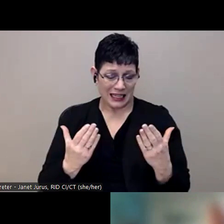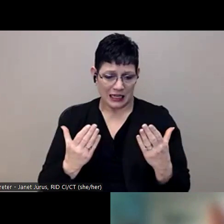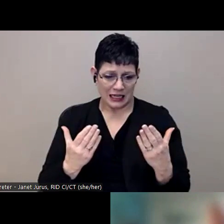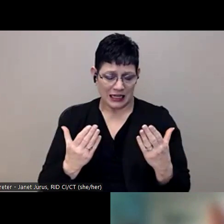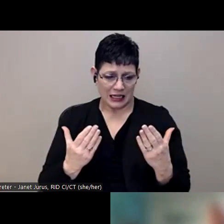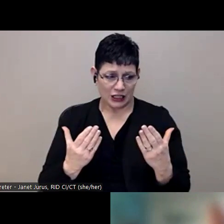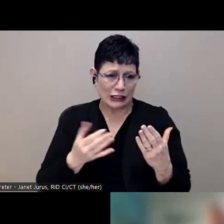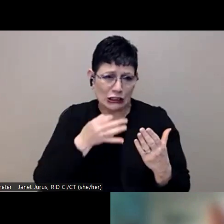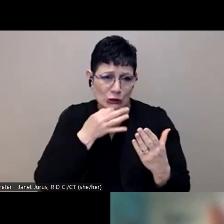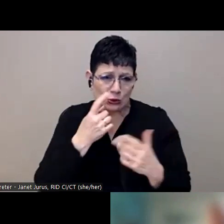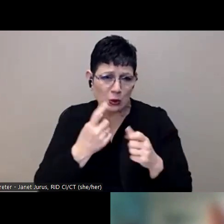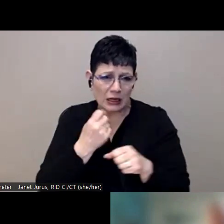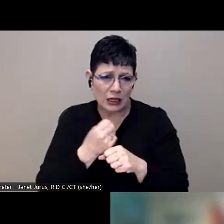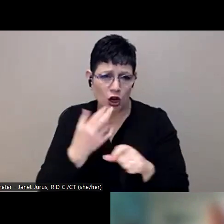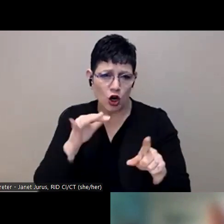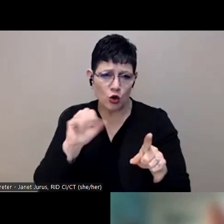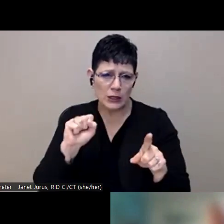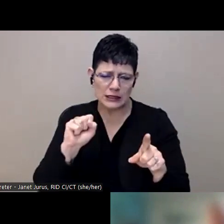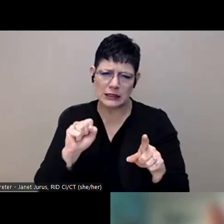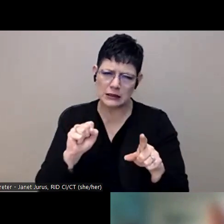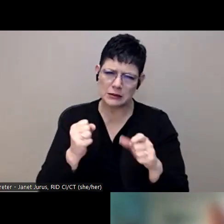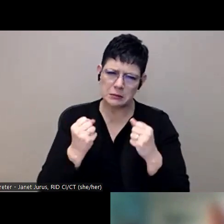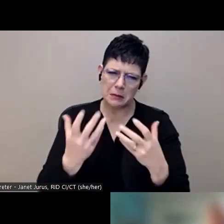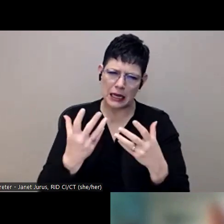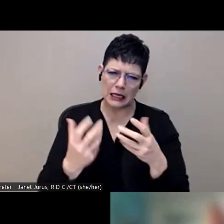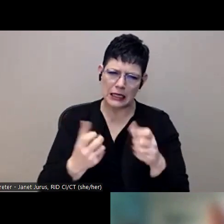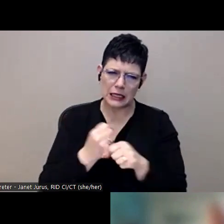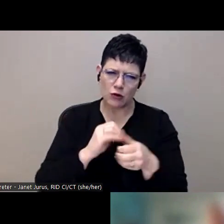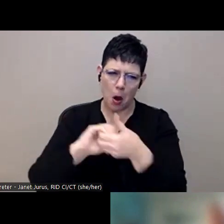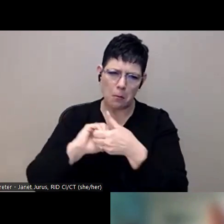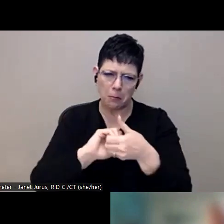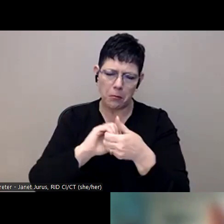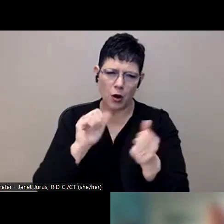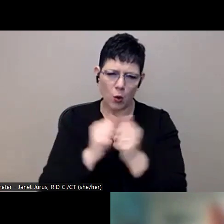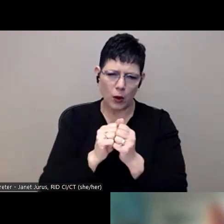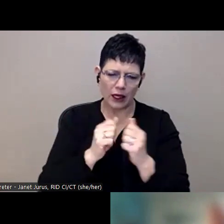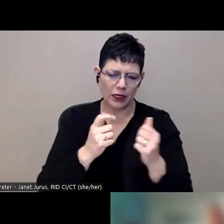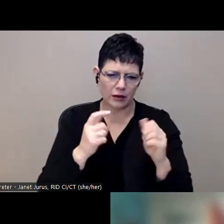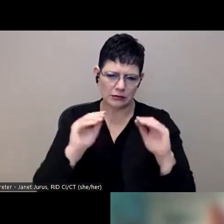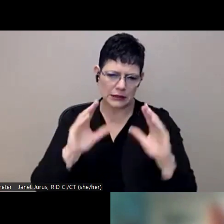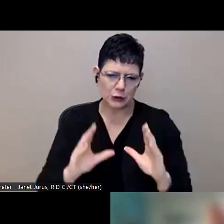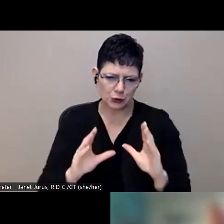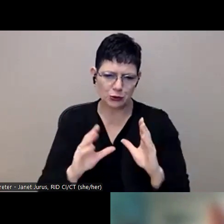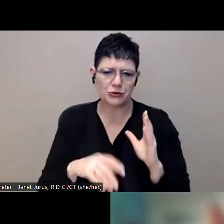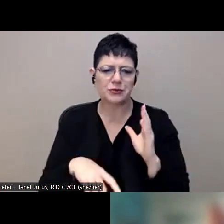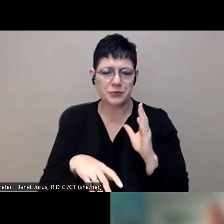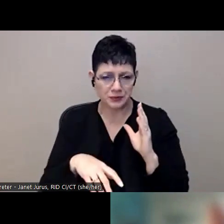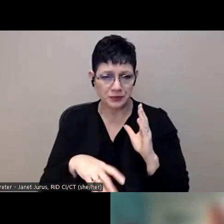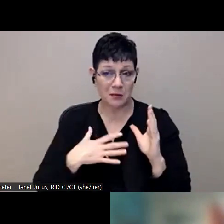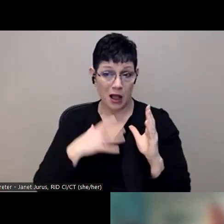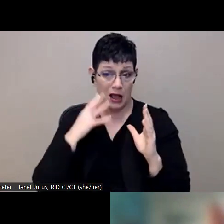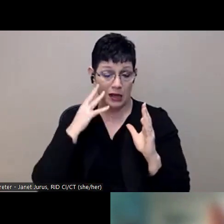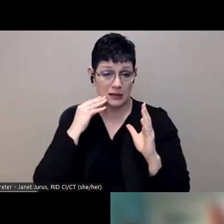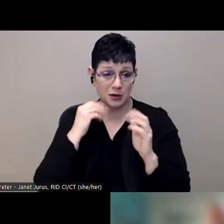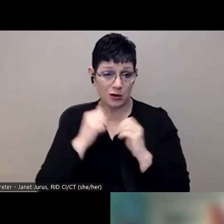up on a year. Chris has been there much longer. So he has a rapport with teachers that he's been in their classrooms for several years. Um, in my experience